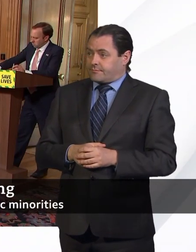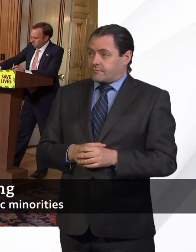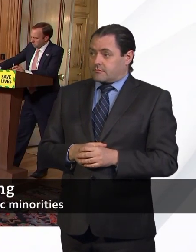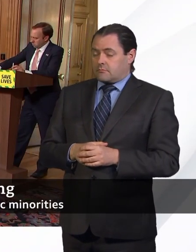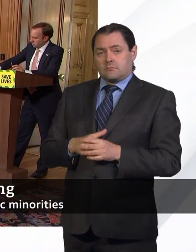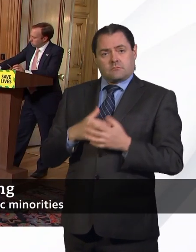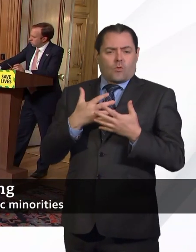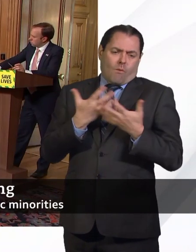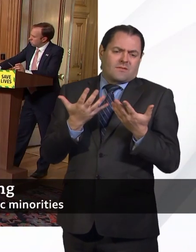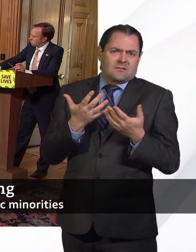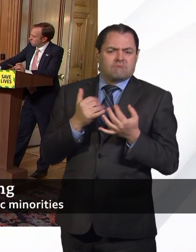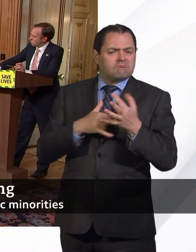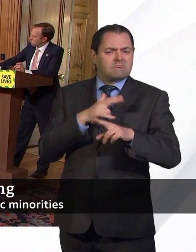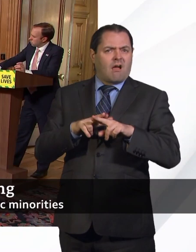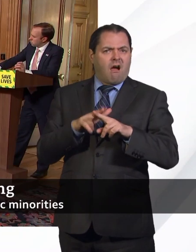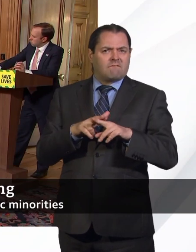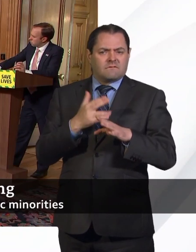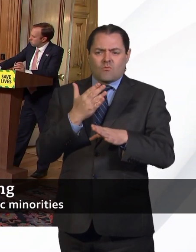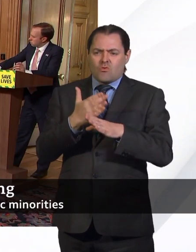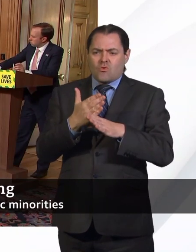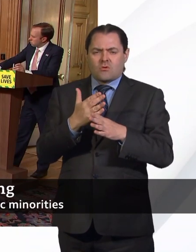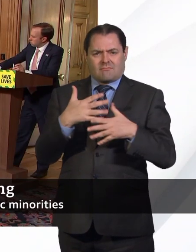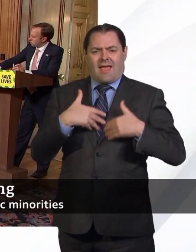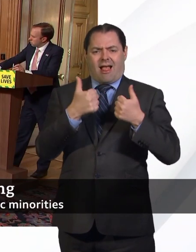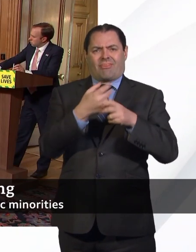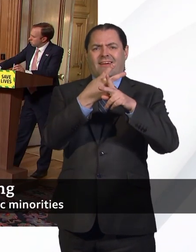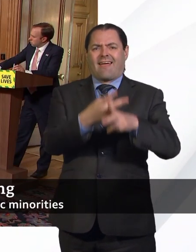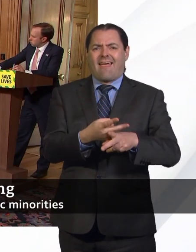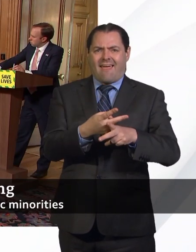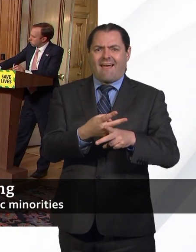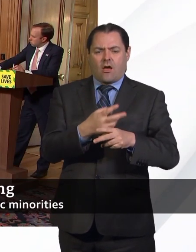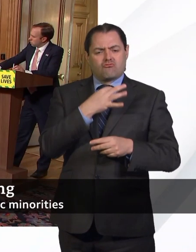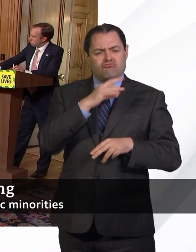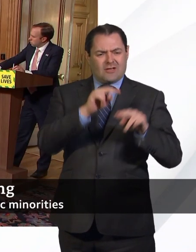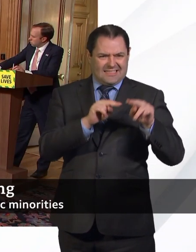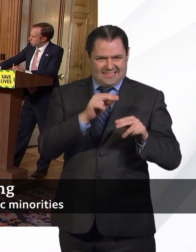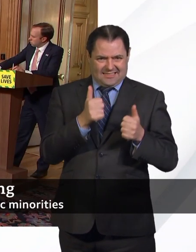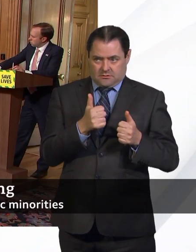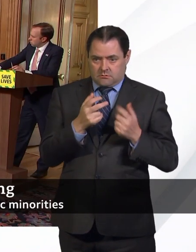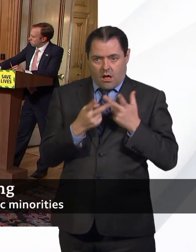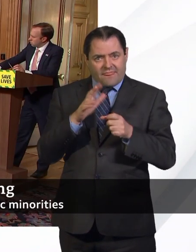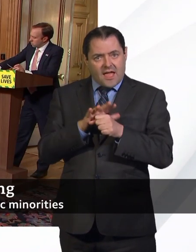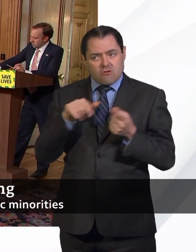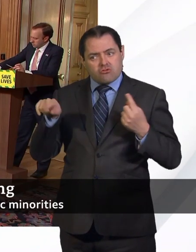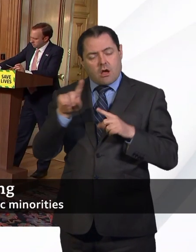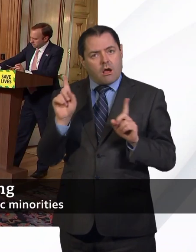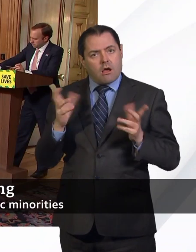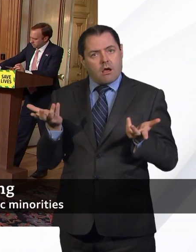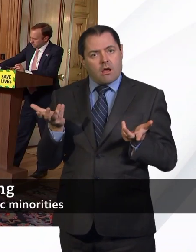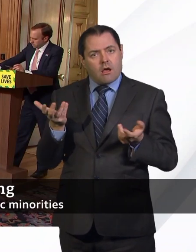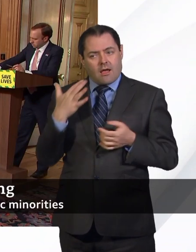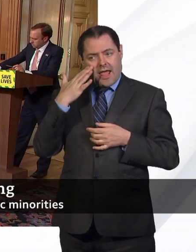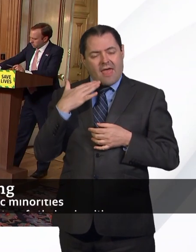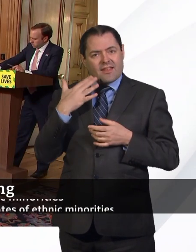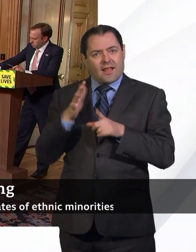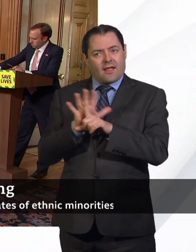for ethnic minority members of staff in healthcare. But what about the rest of the population? Given that we know that ethnic minorities